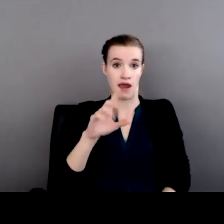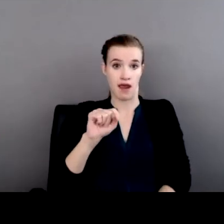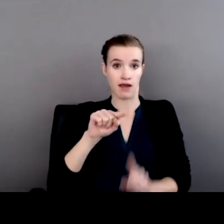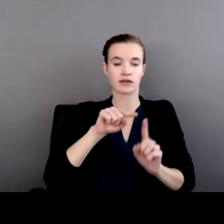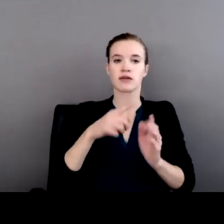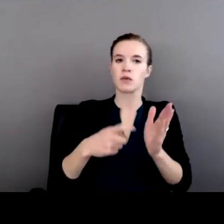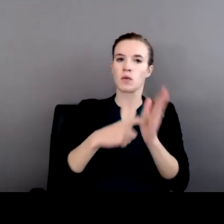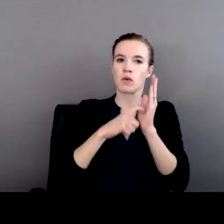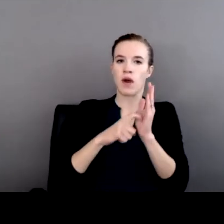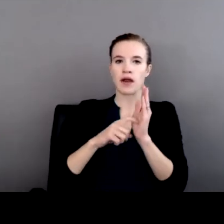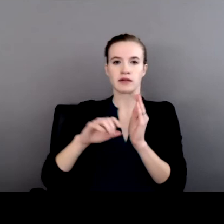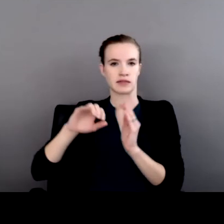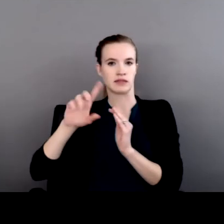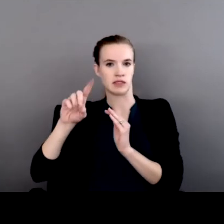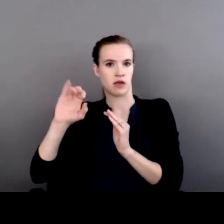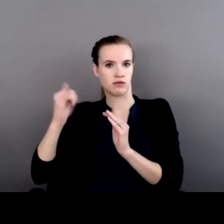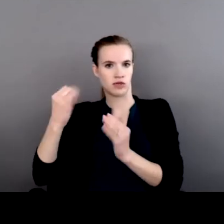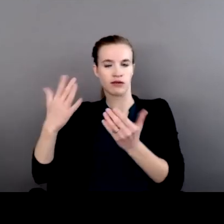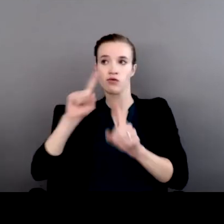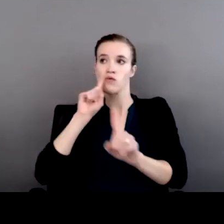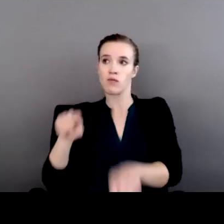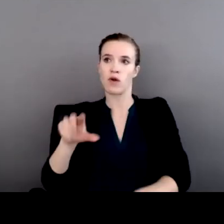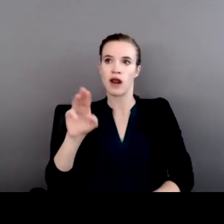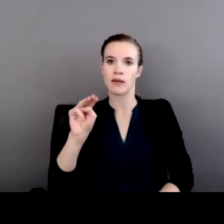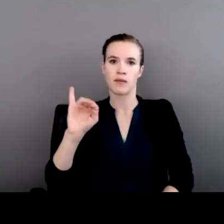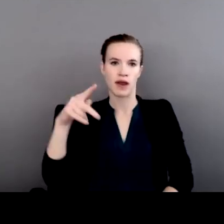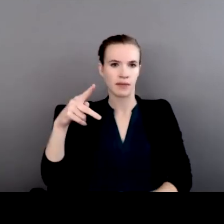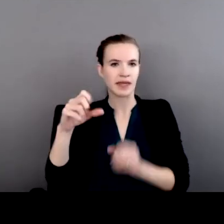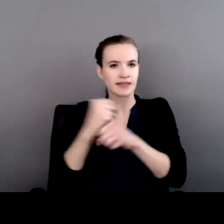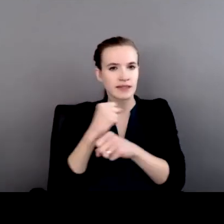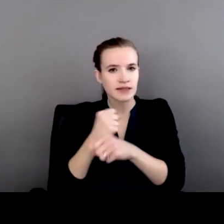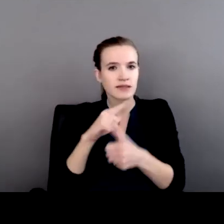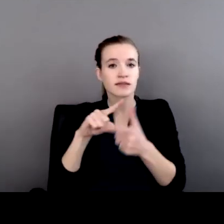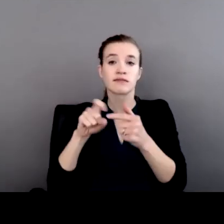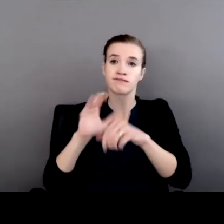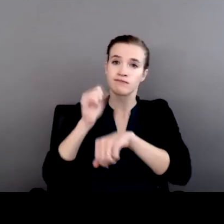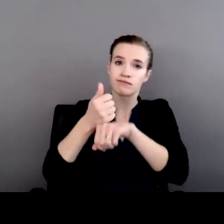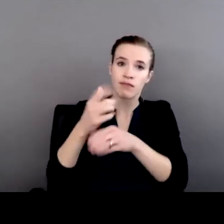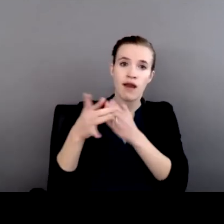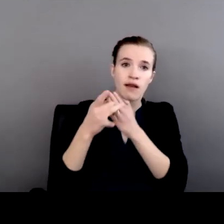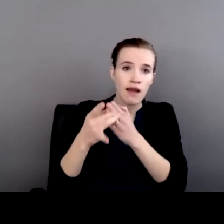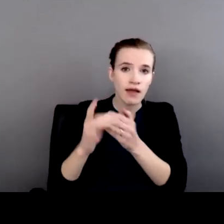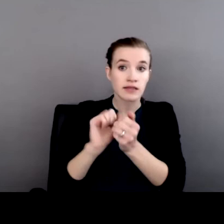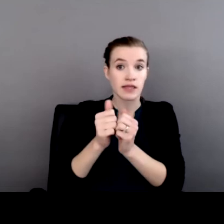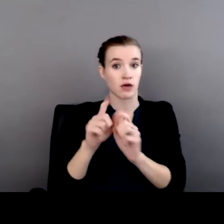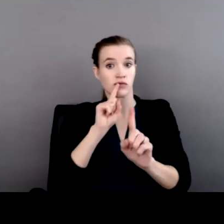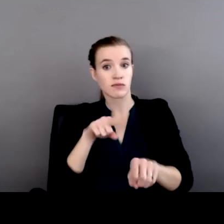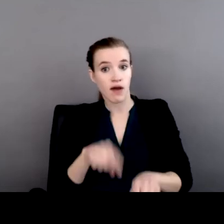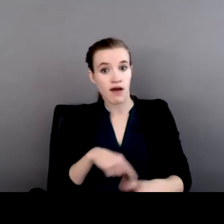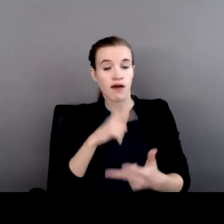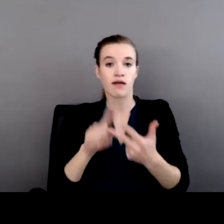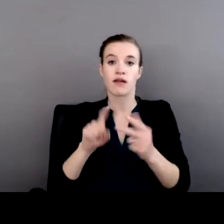MMIP statistics, develop guidelines for response, conduct outreach, provide law